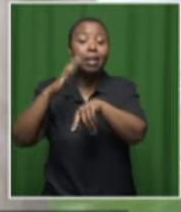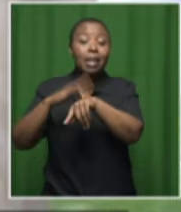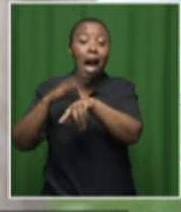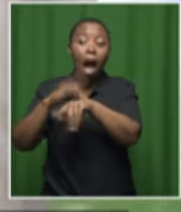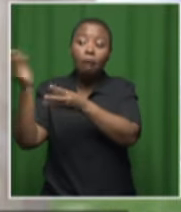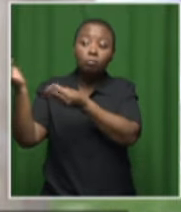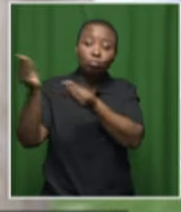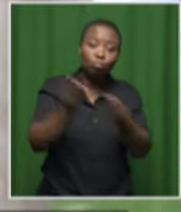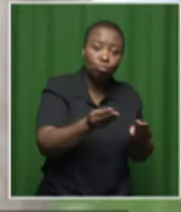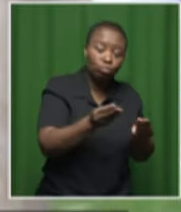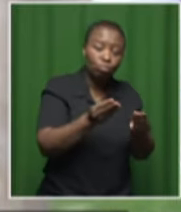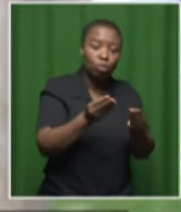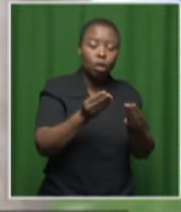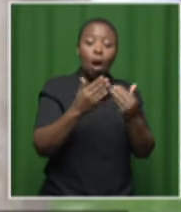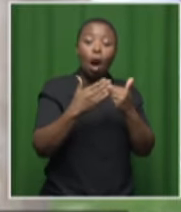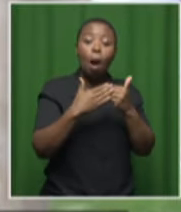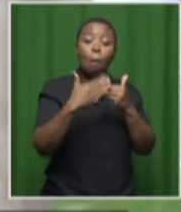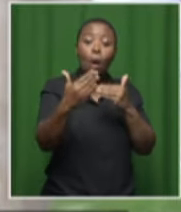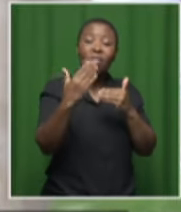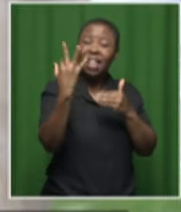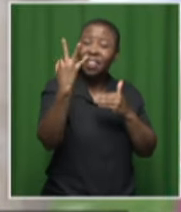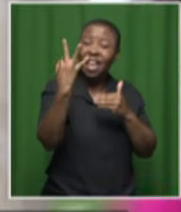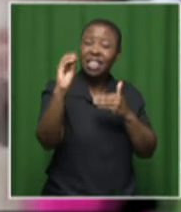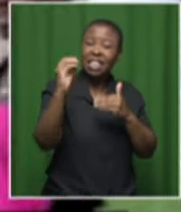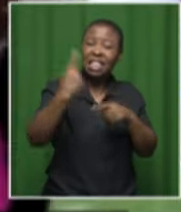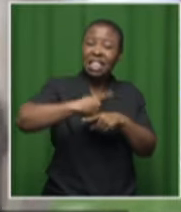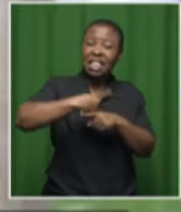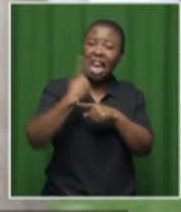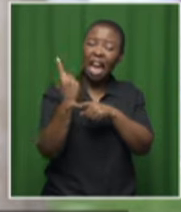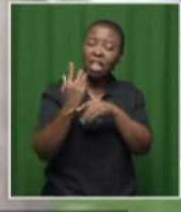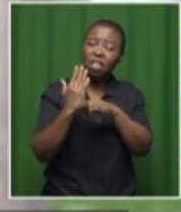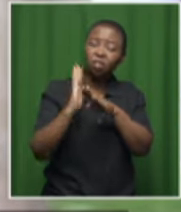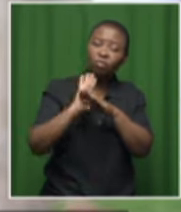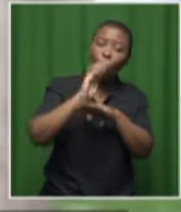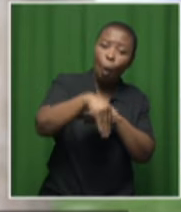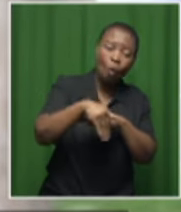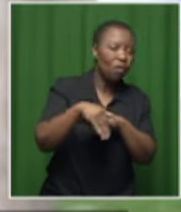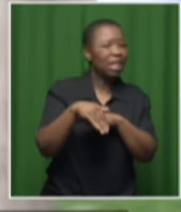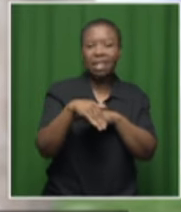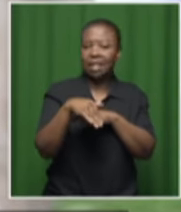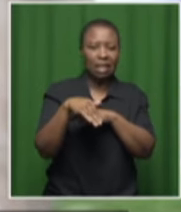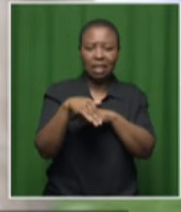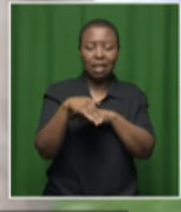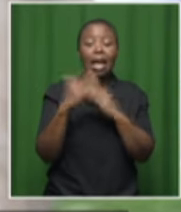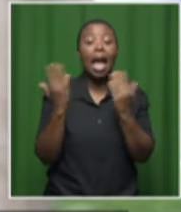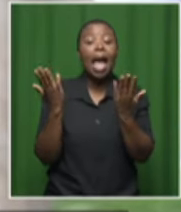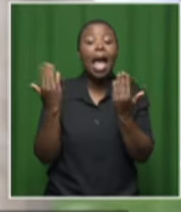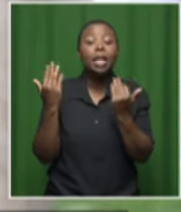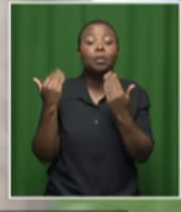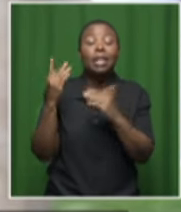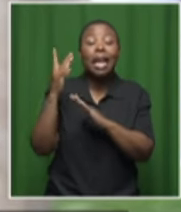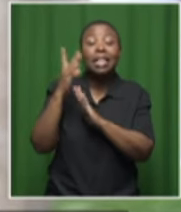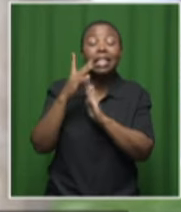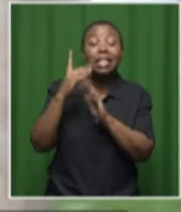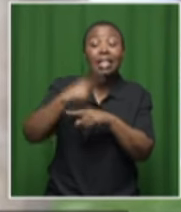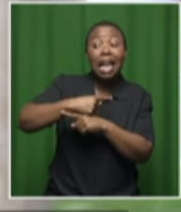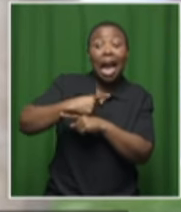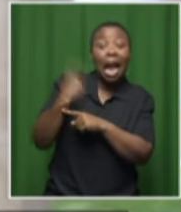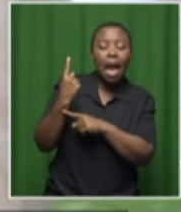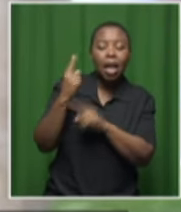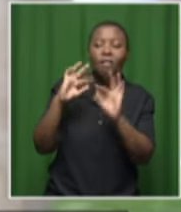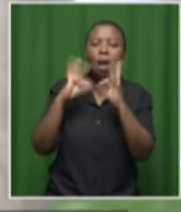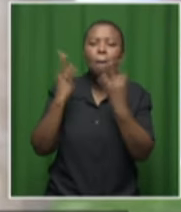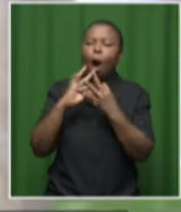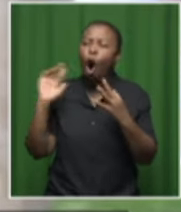it shouldn't exceed more than 30 days. So the expected dates on which all families